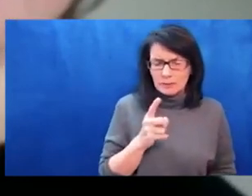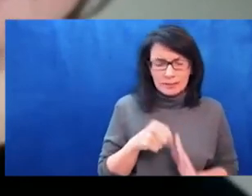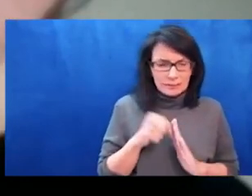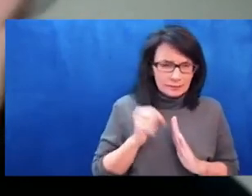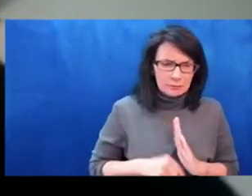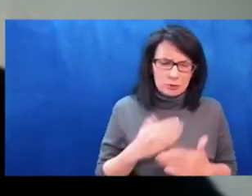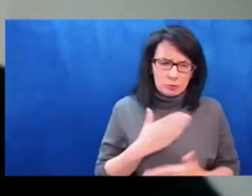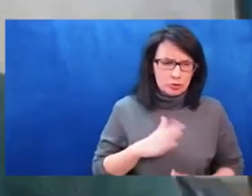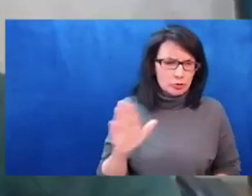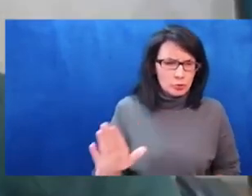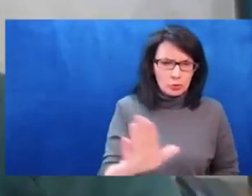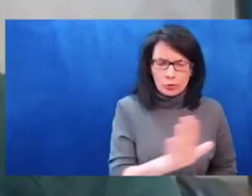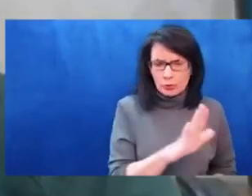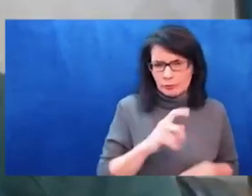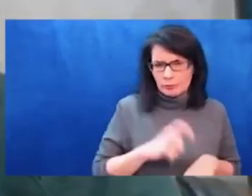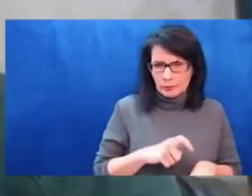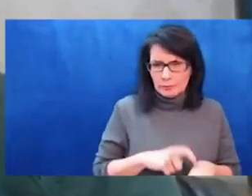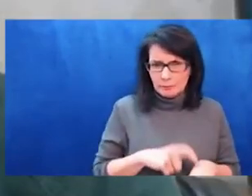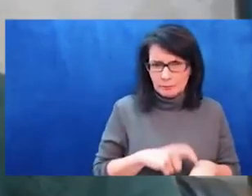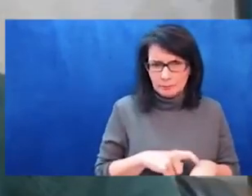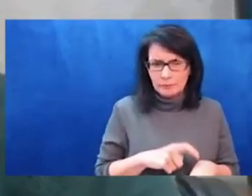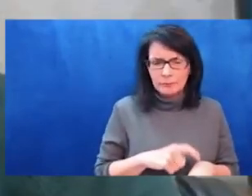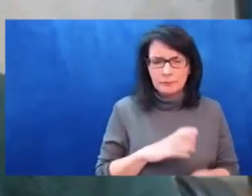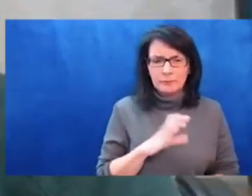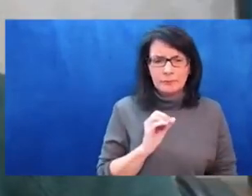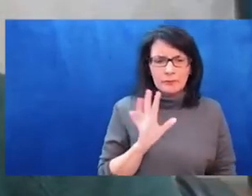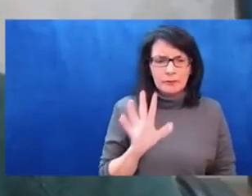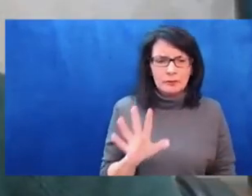Thank you, Larissa. appreciate that. Thank you very much.